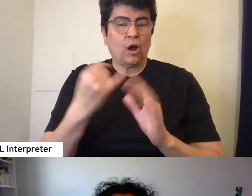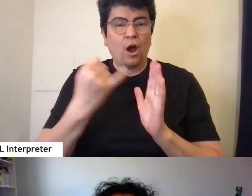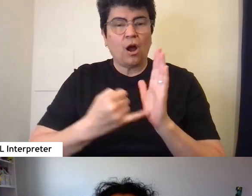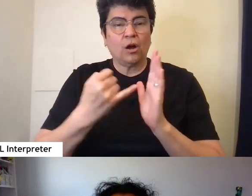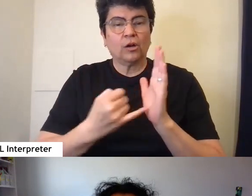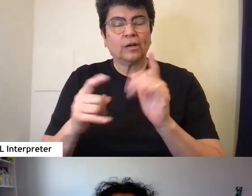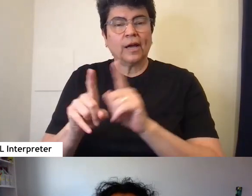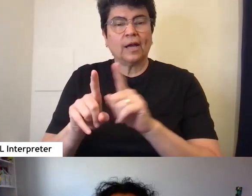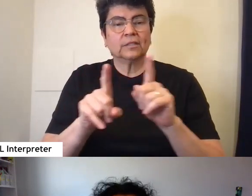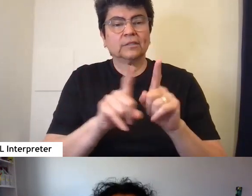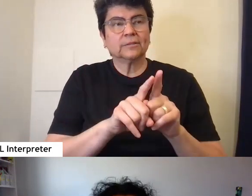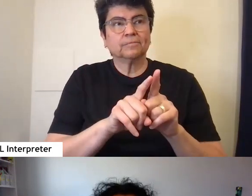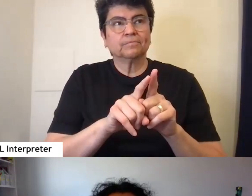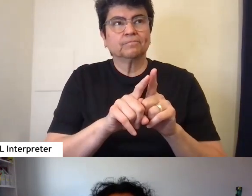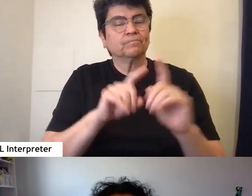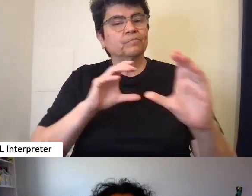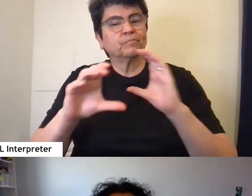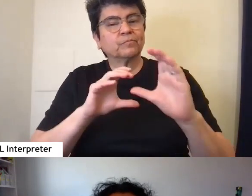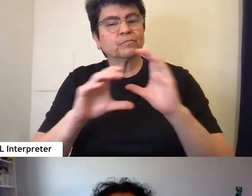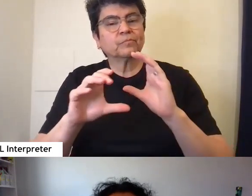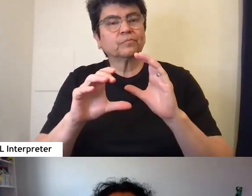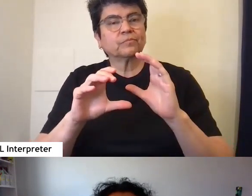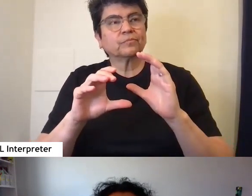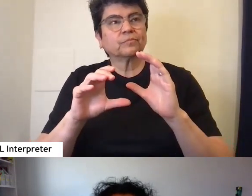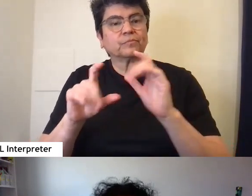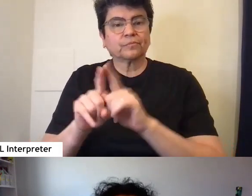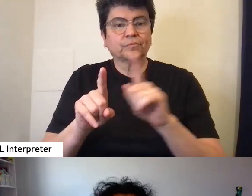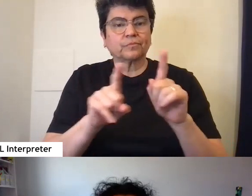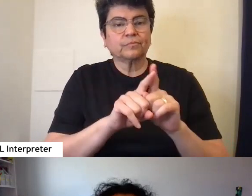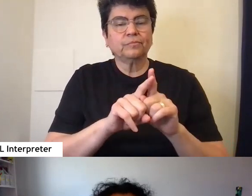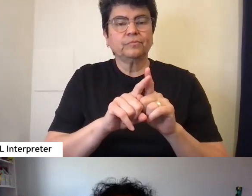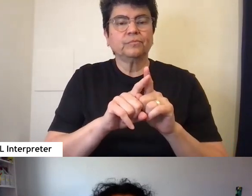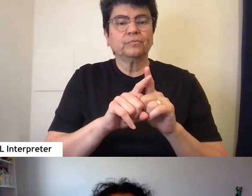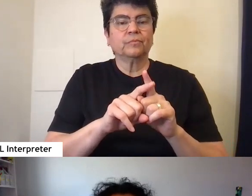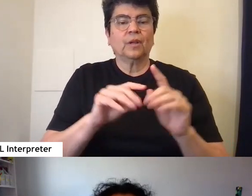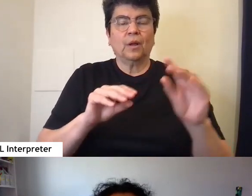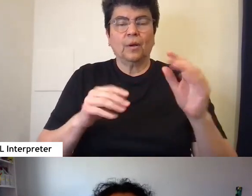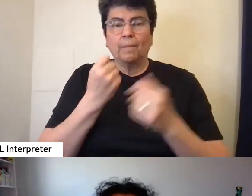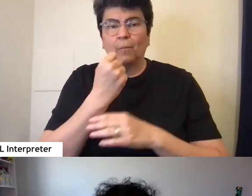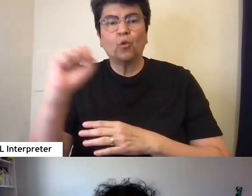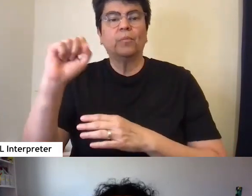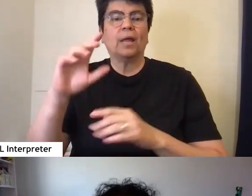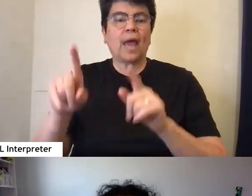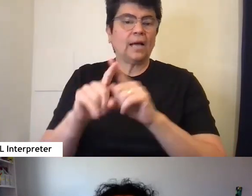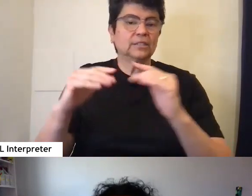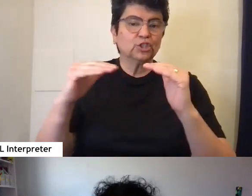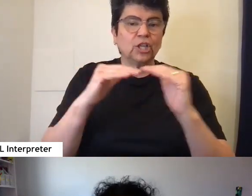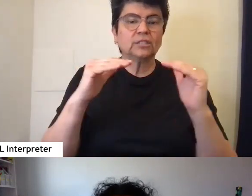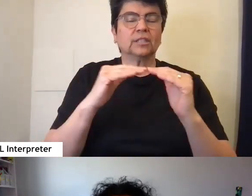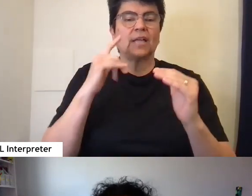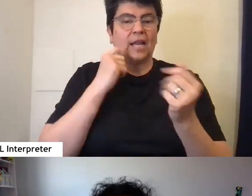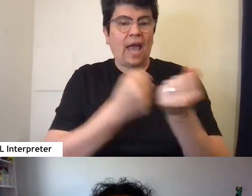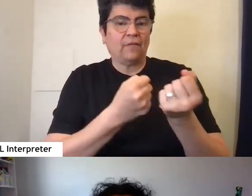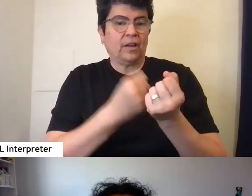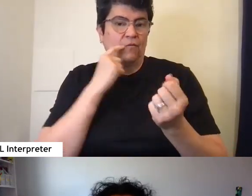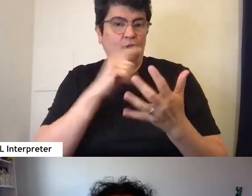as communication, as movement, as justice, as advocating for those things